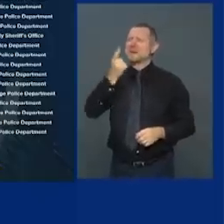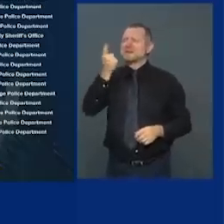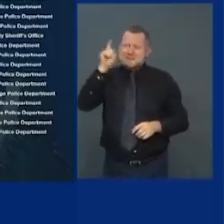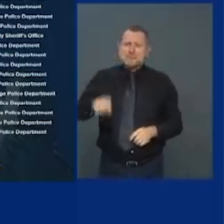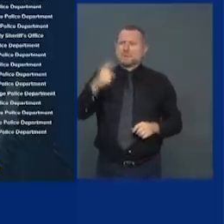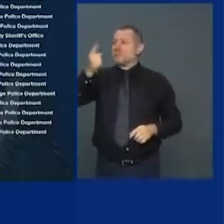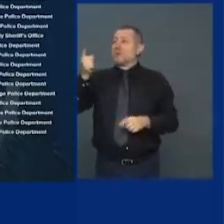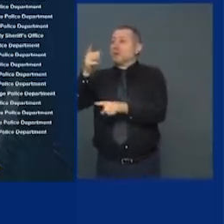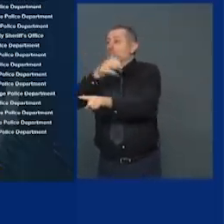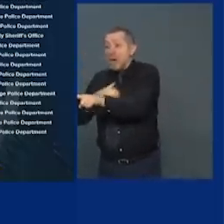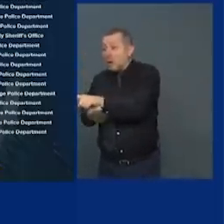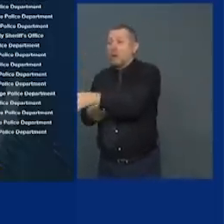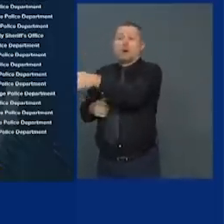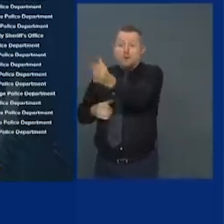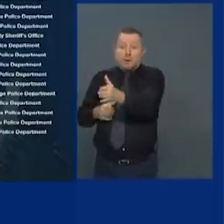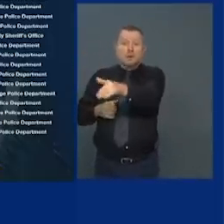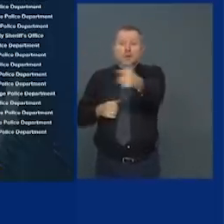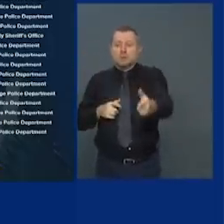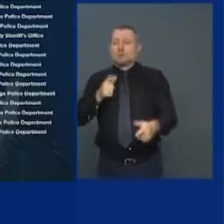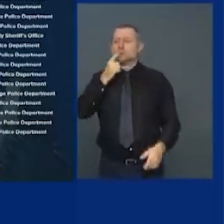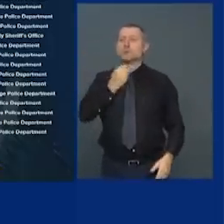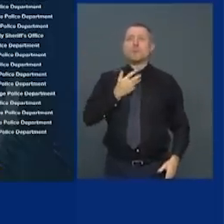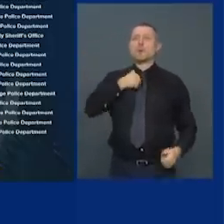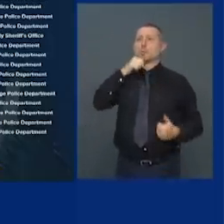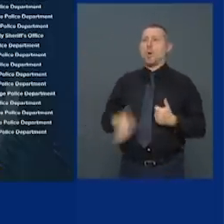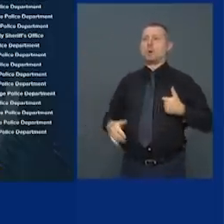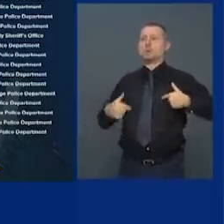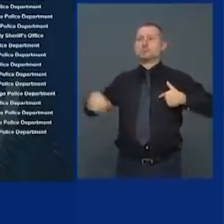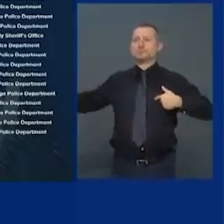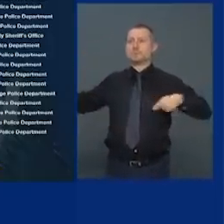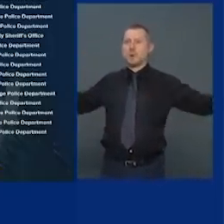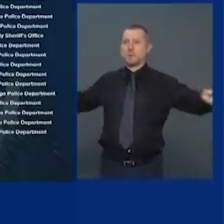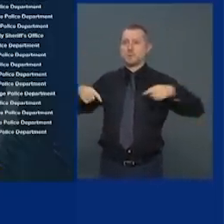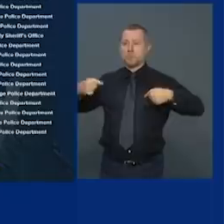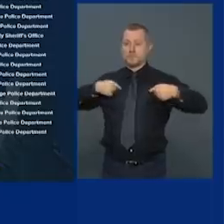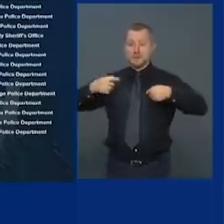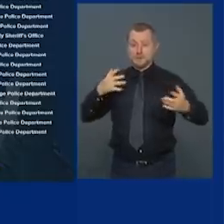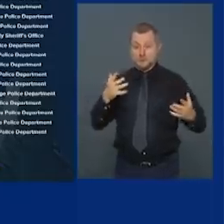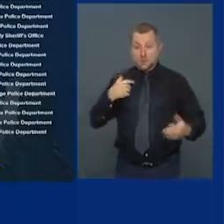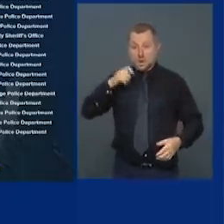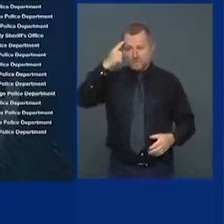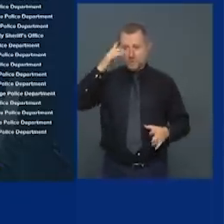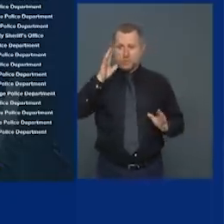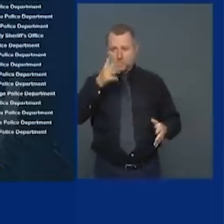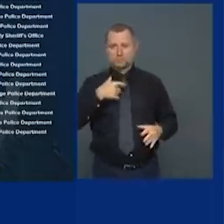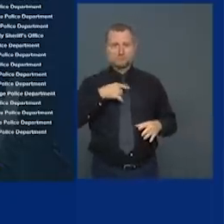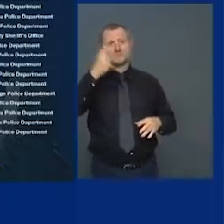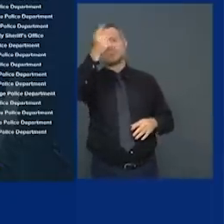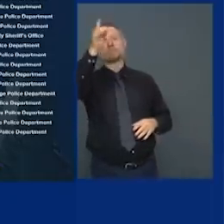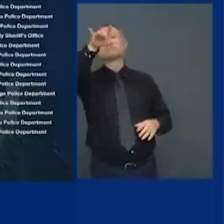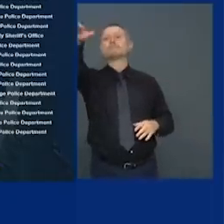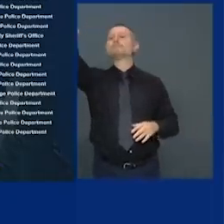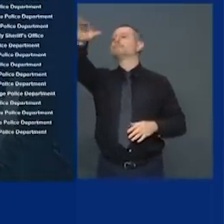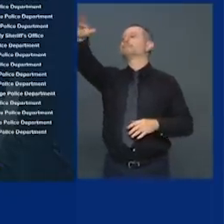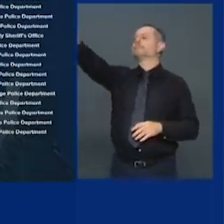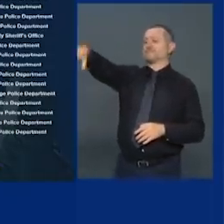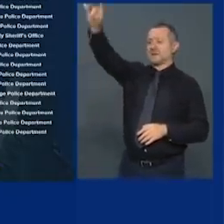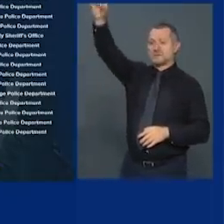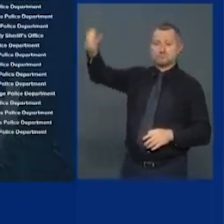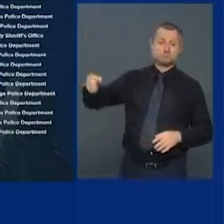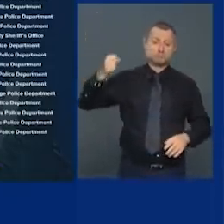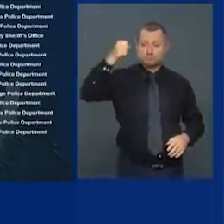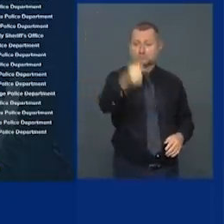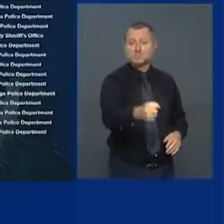do it and then I'll find somebody to do it maybe it's better that it's not a political official